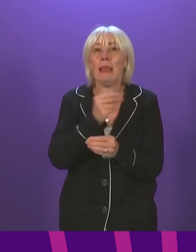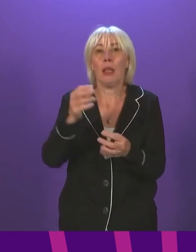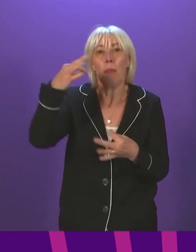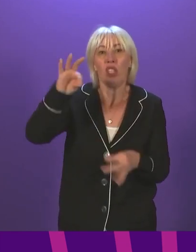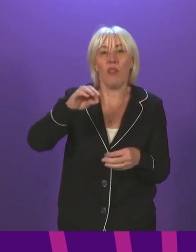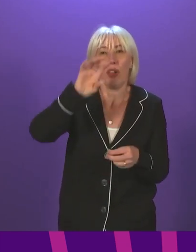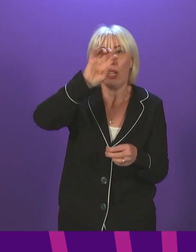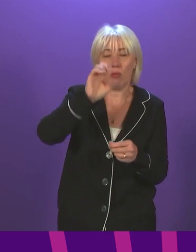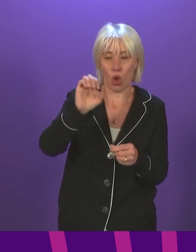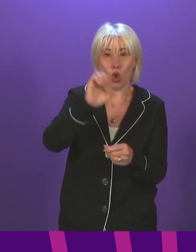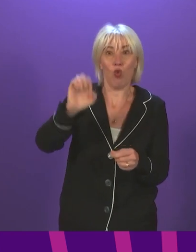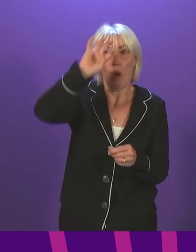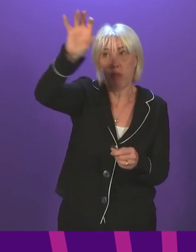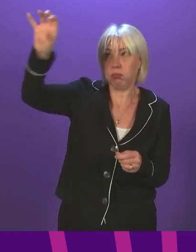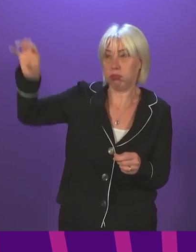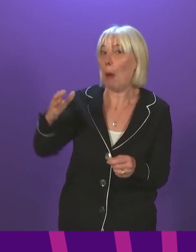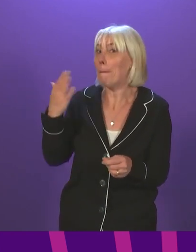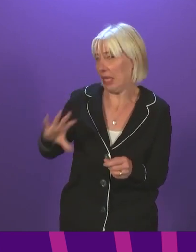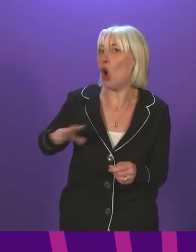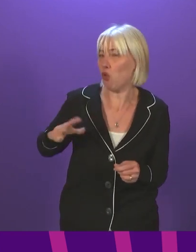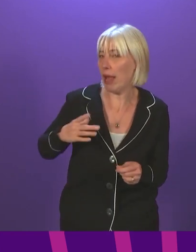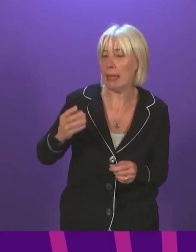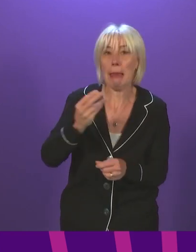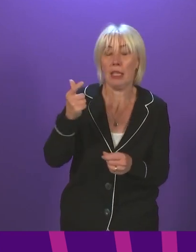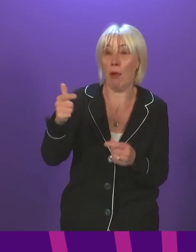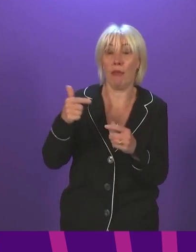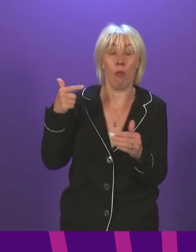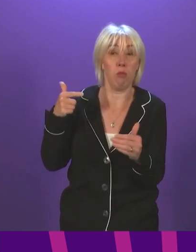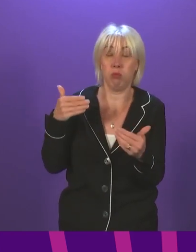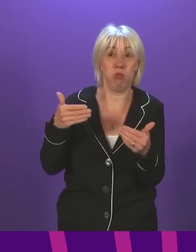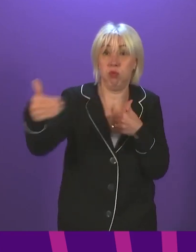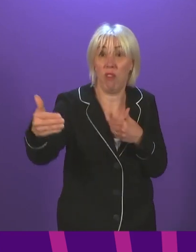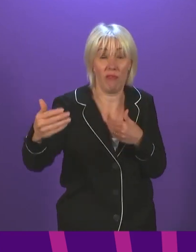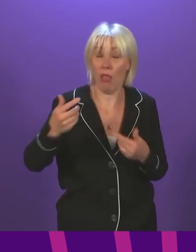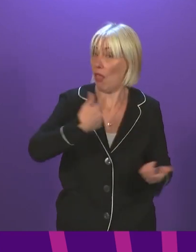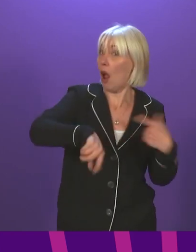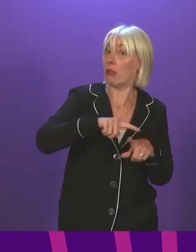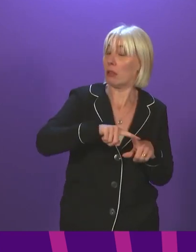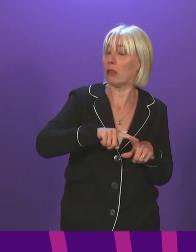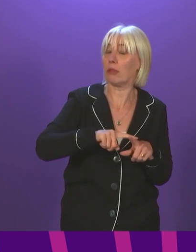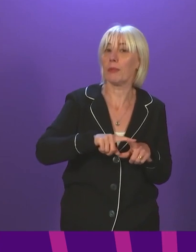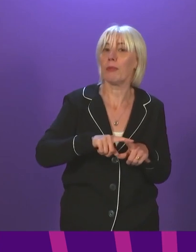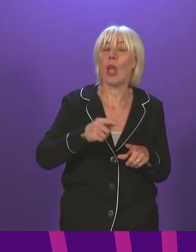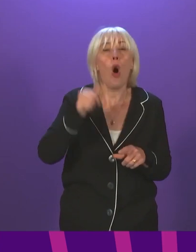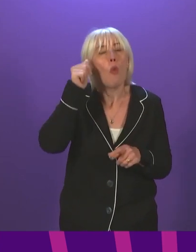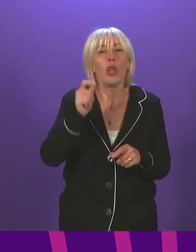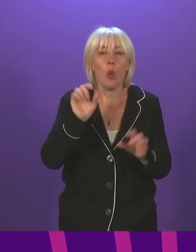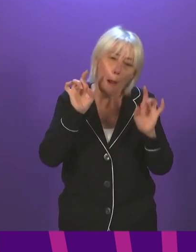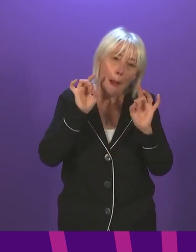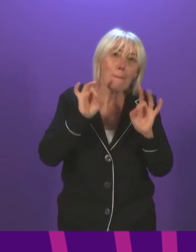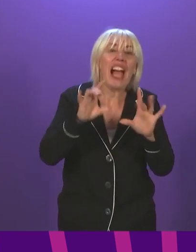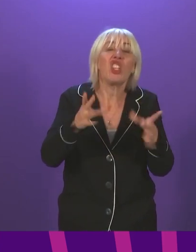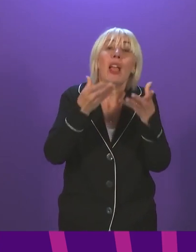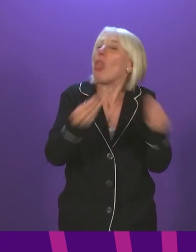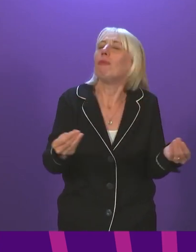many countries across Europe. Indeed, many of them have already gone much further than we are proposing. We know that this is not a magic wand, but we do